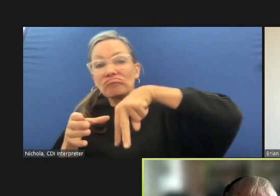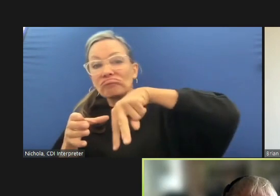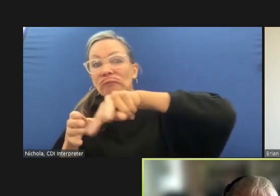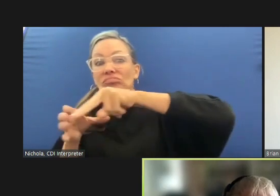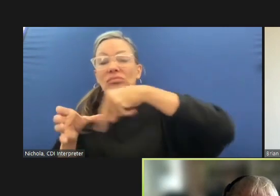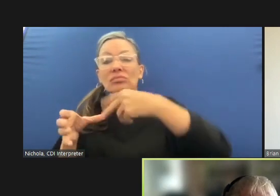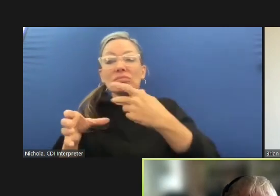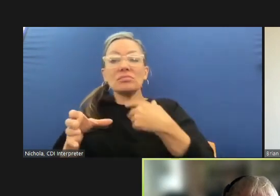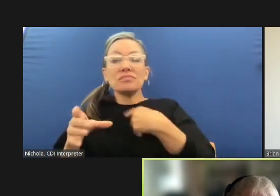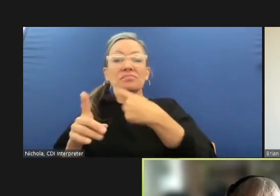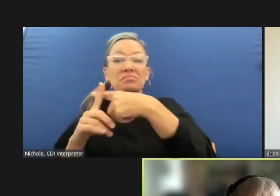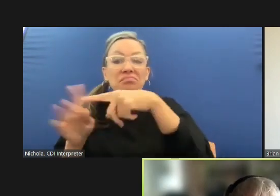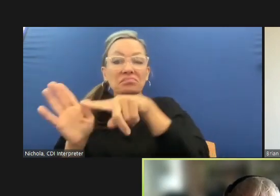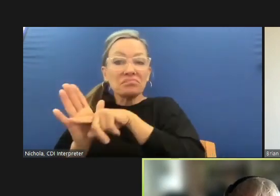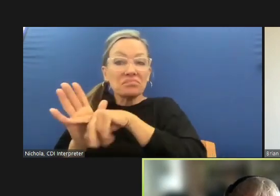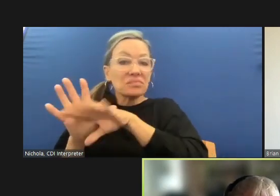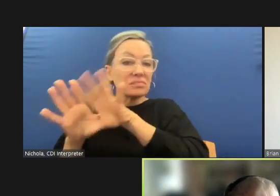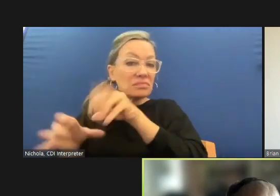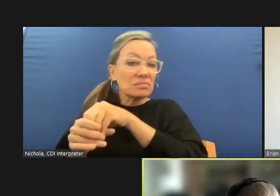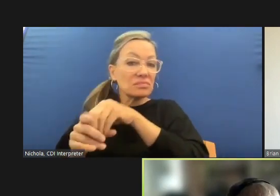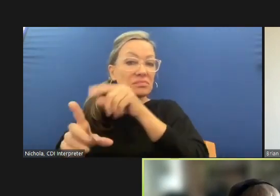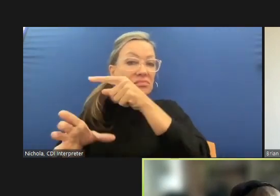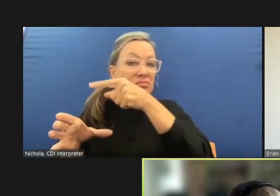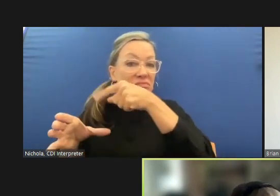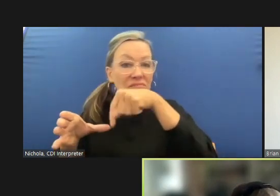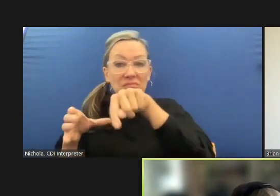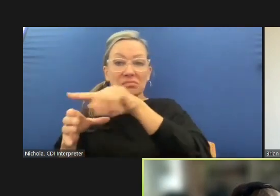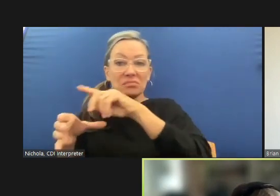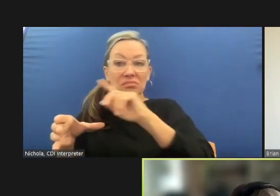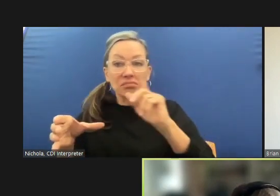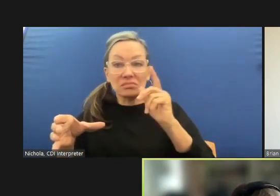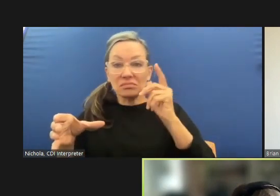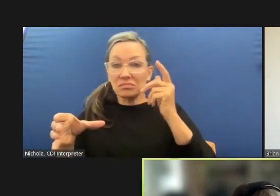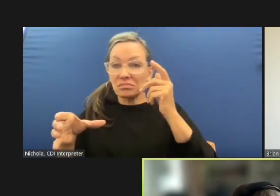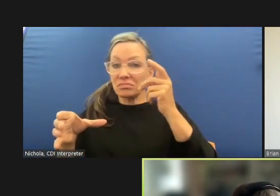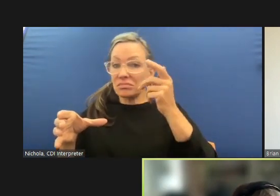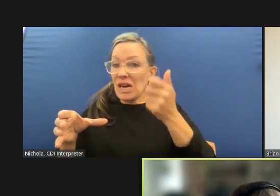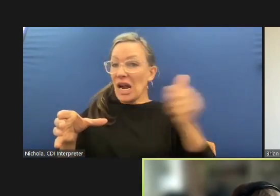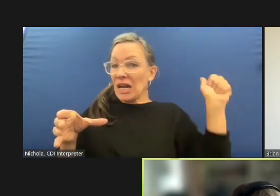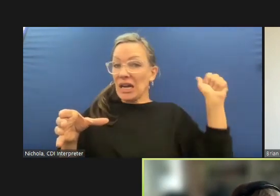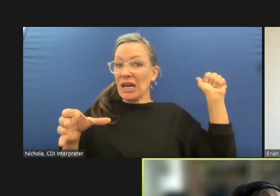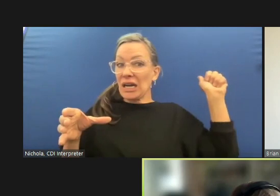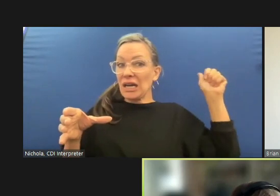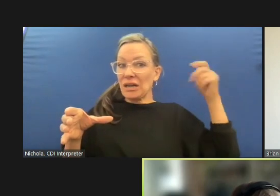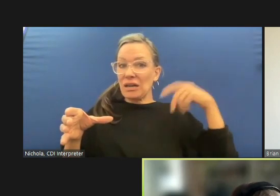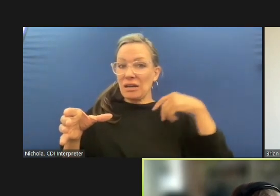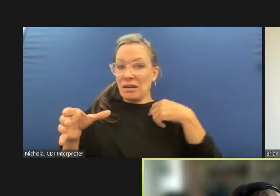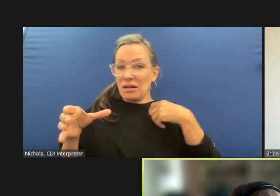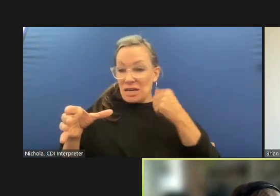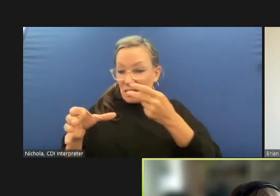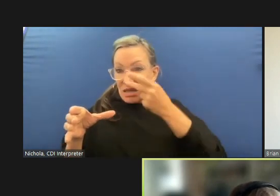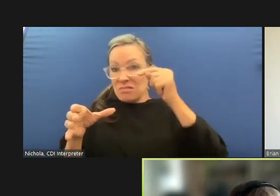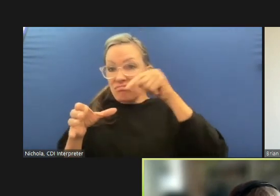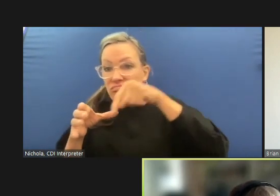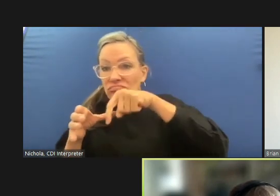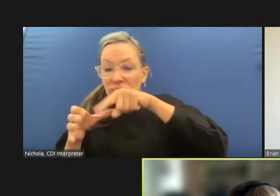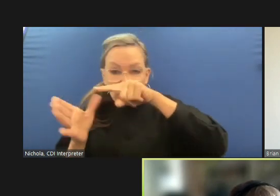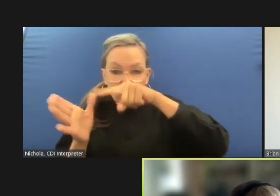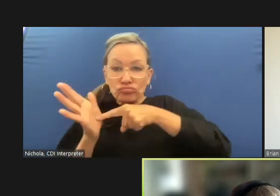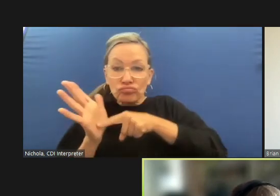overall as it interacts with the community that's question number one number two is um